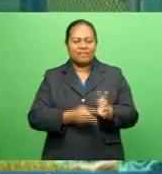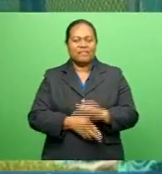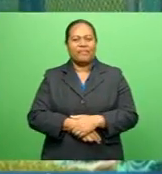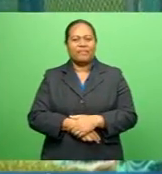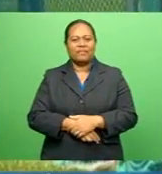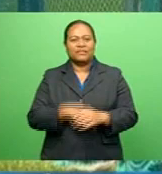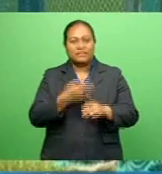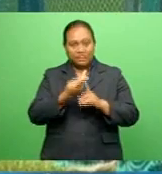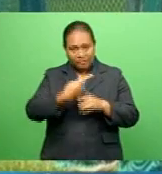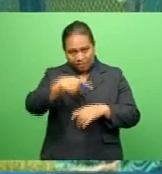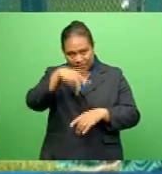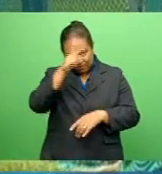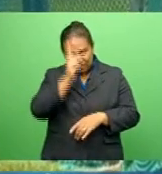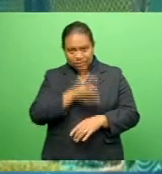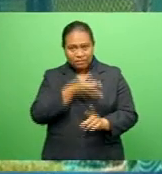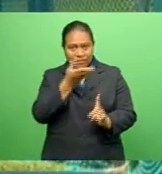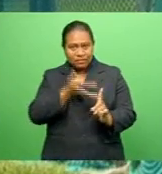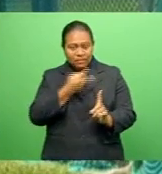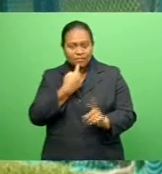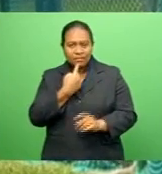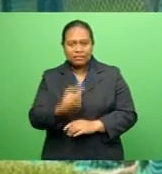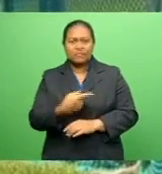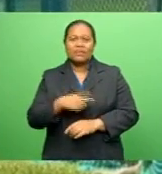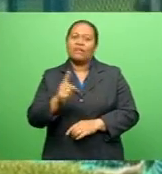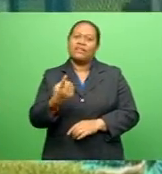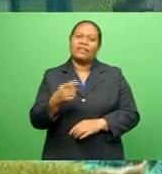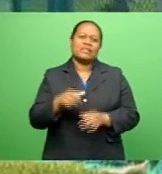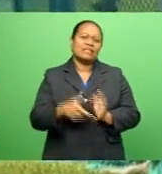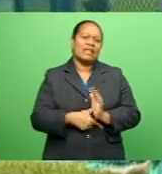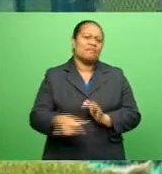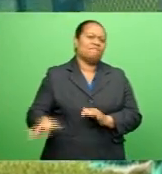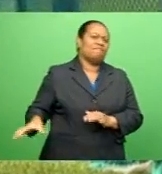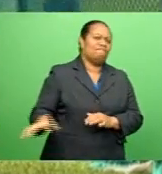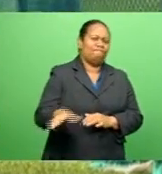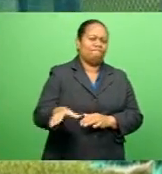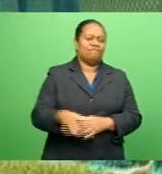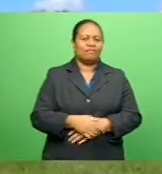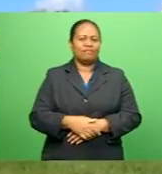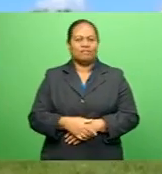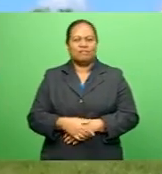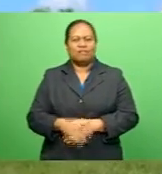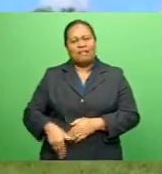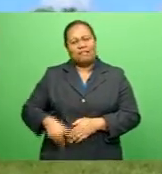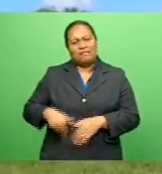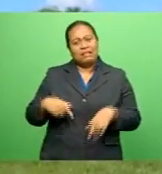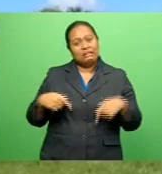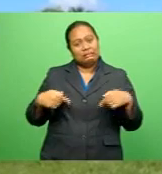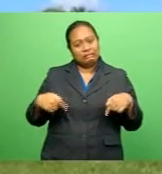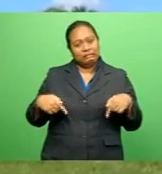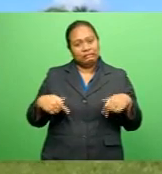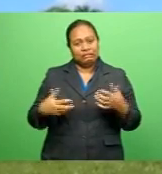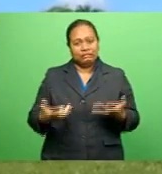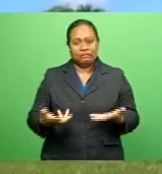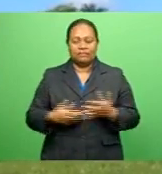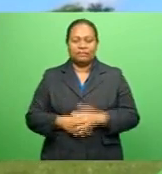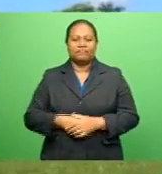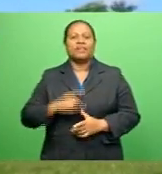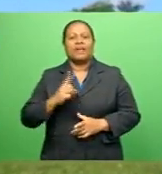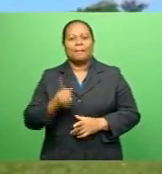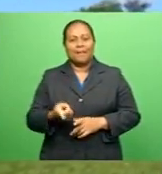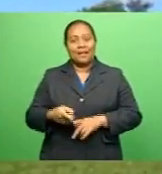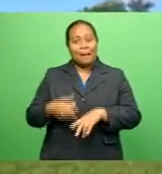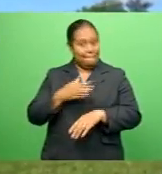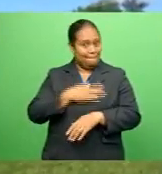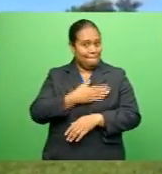Lakandabules meant business from her first throw I was feeling nervous but my partner made me